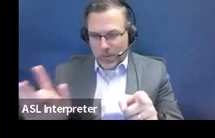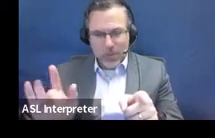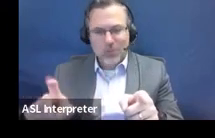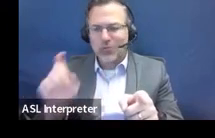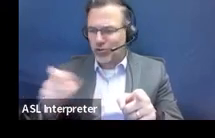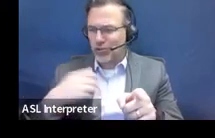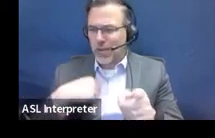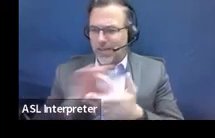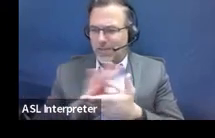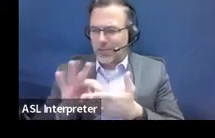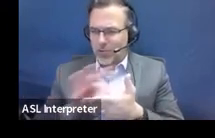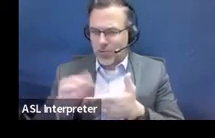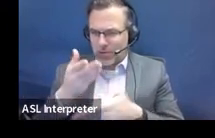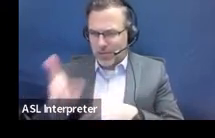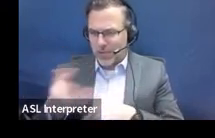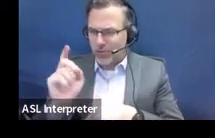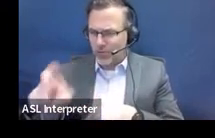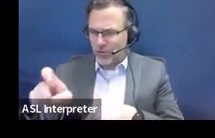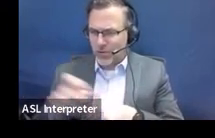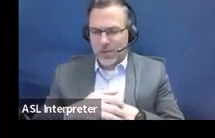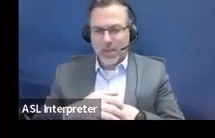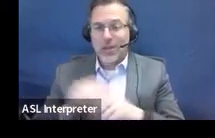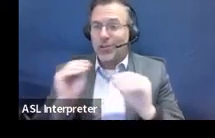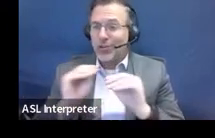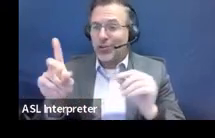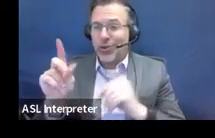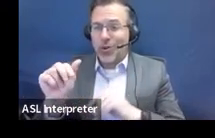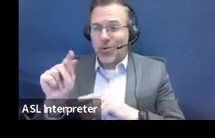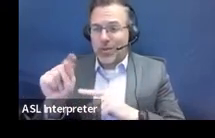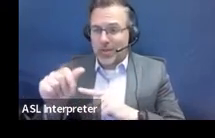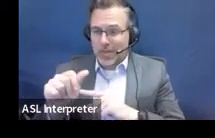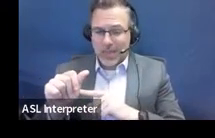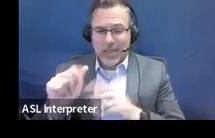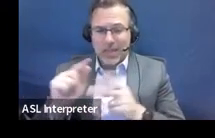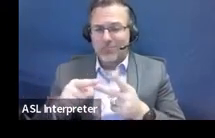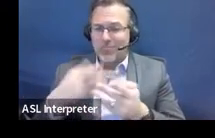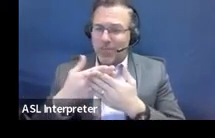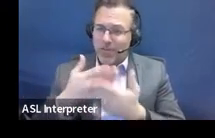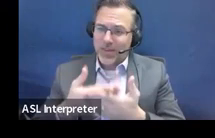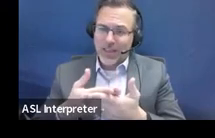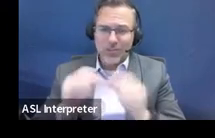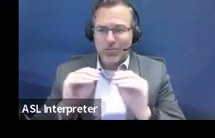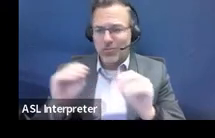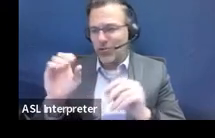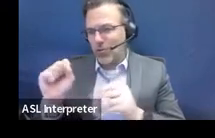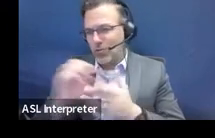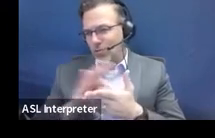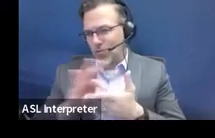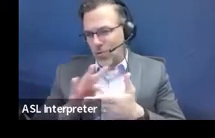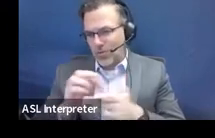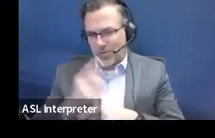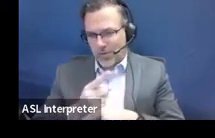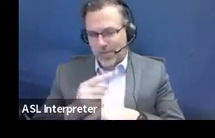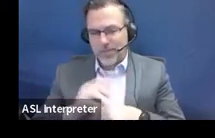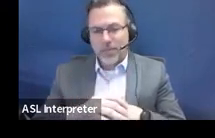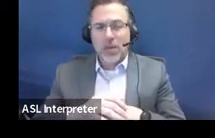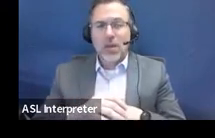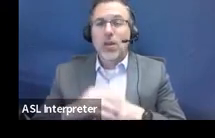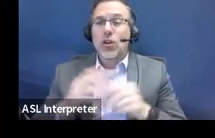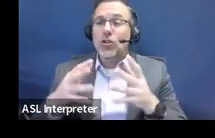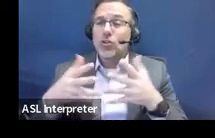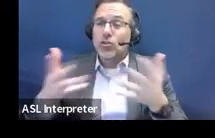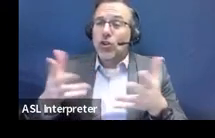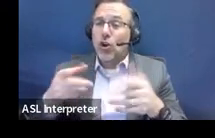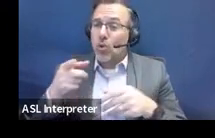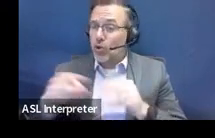have scores here. So it doesn't have data and the verification doesn't have the scores. So instead, when